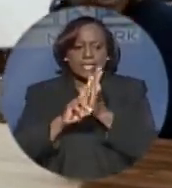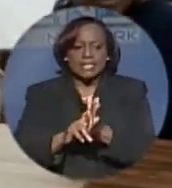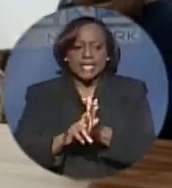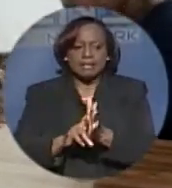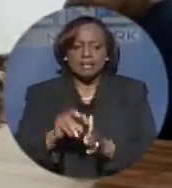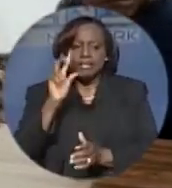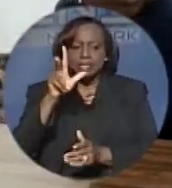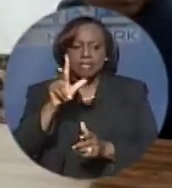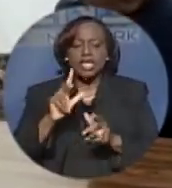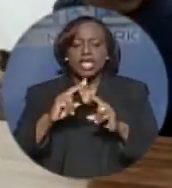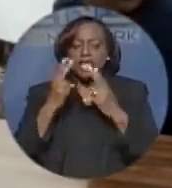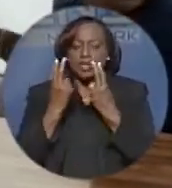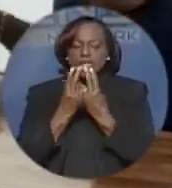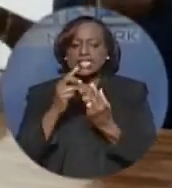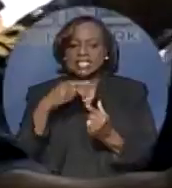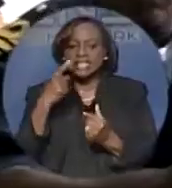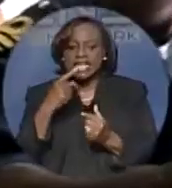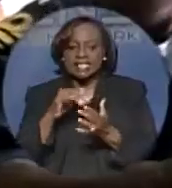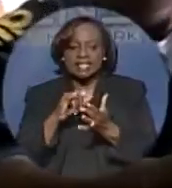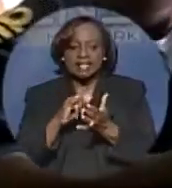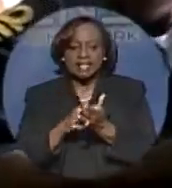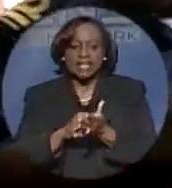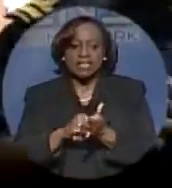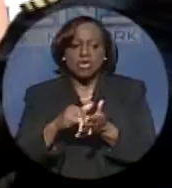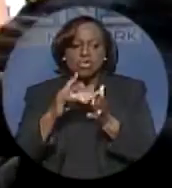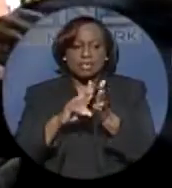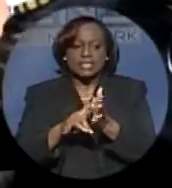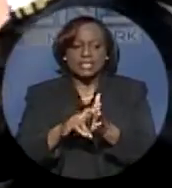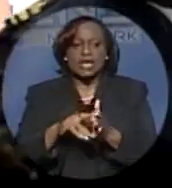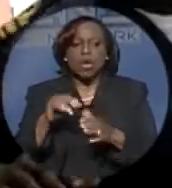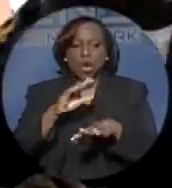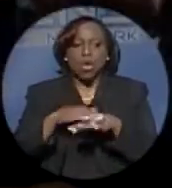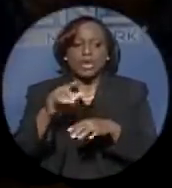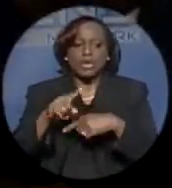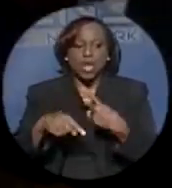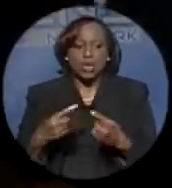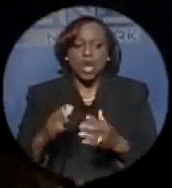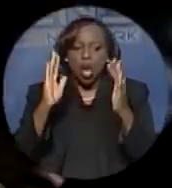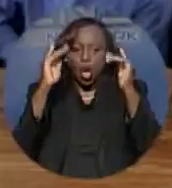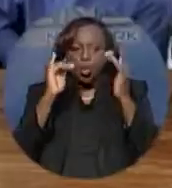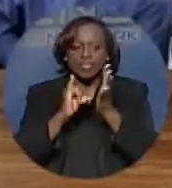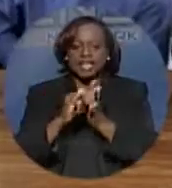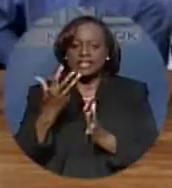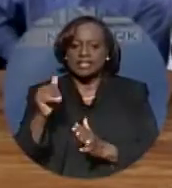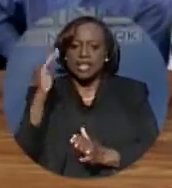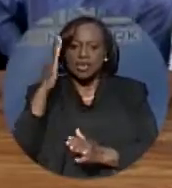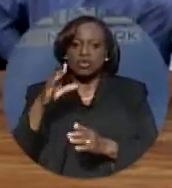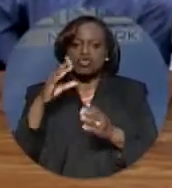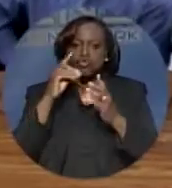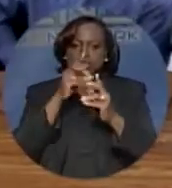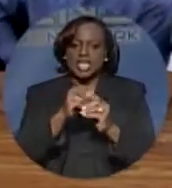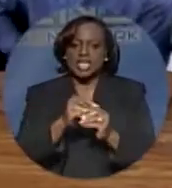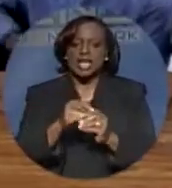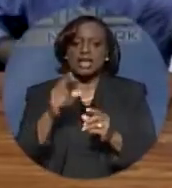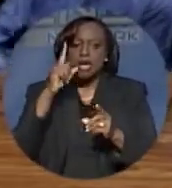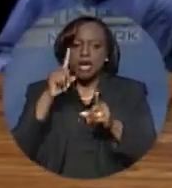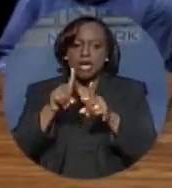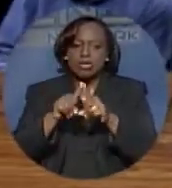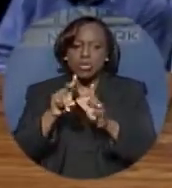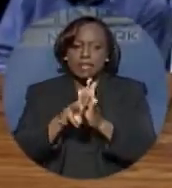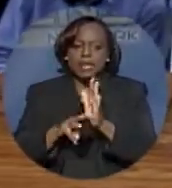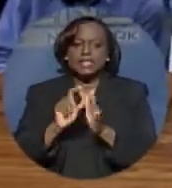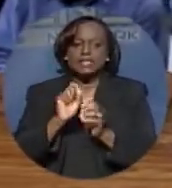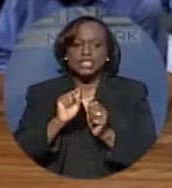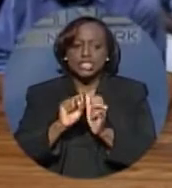negotiations are ongoing, he hopes that they are able to reach an agreement soon. At last report, Ferguson said that Labor Minister Dionne